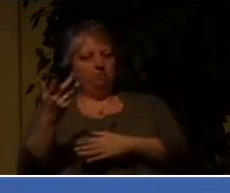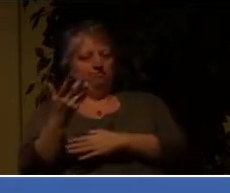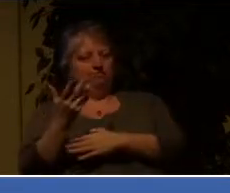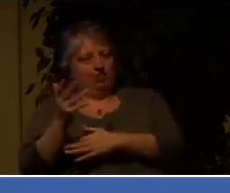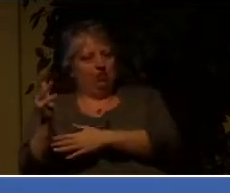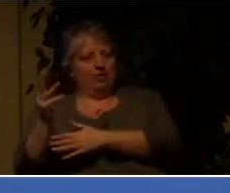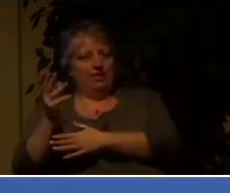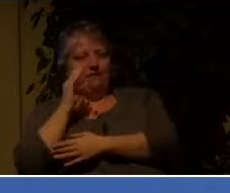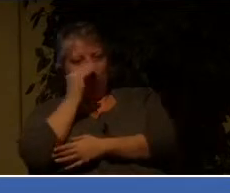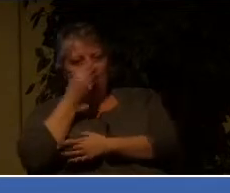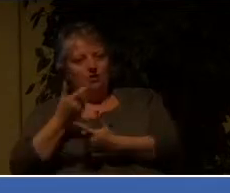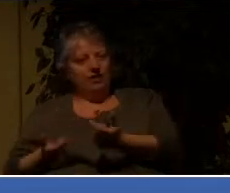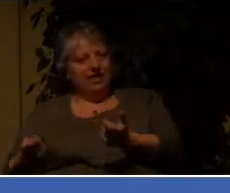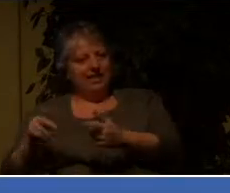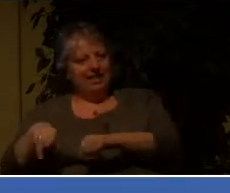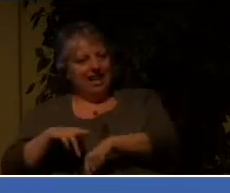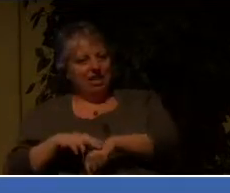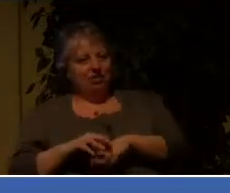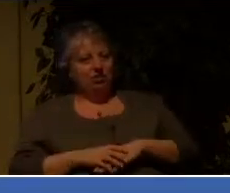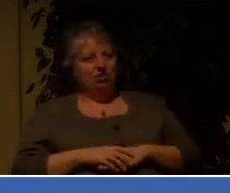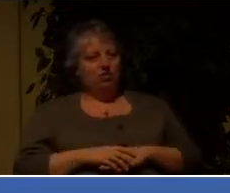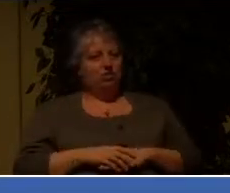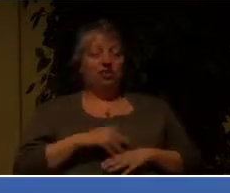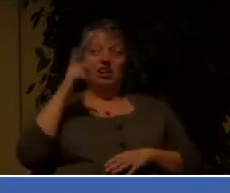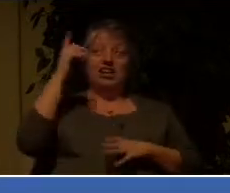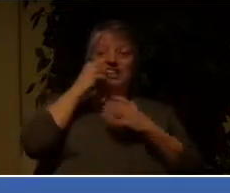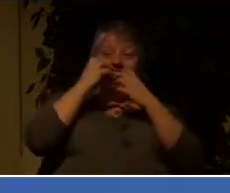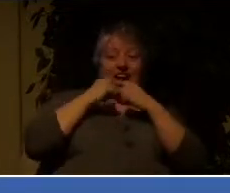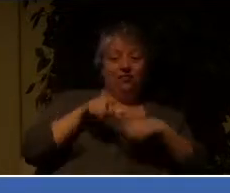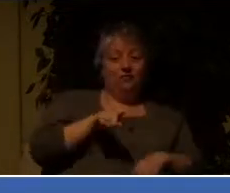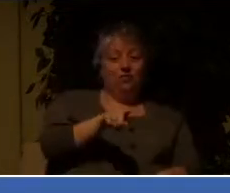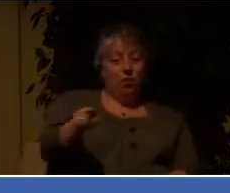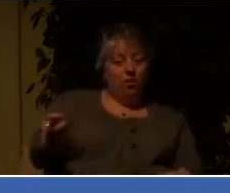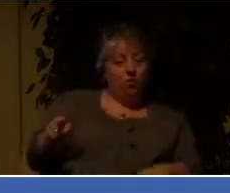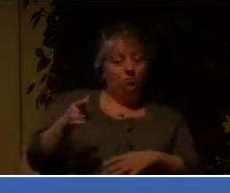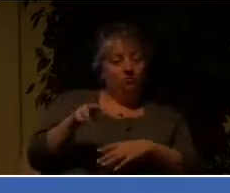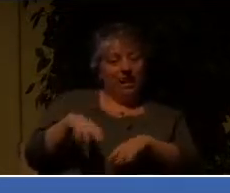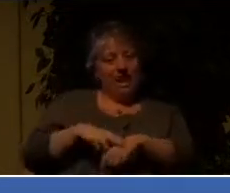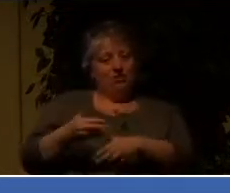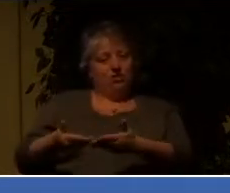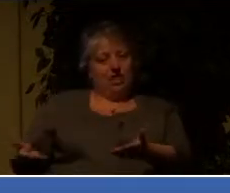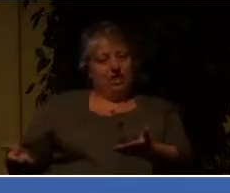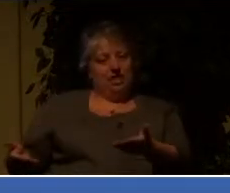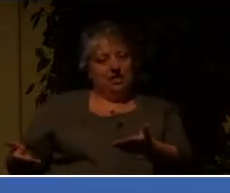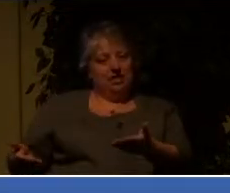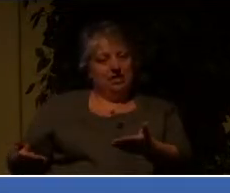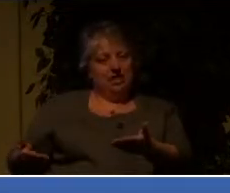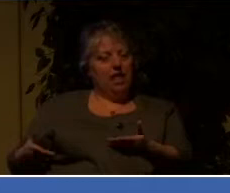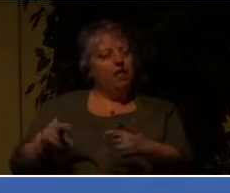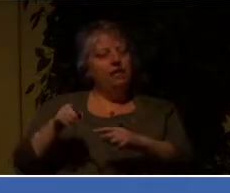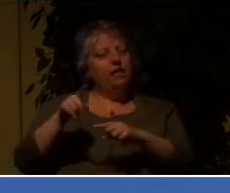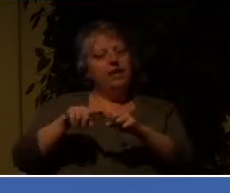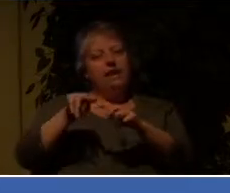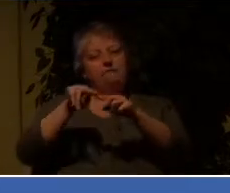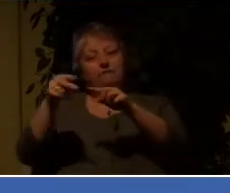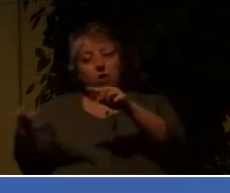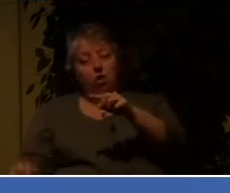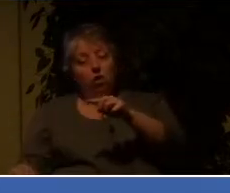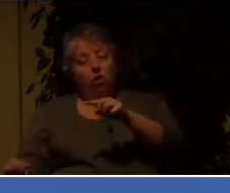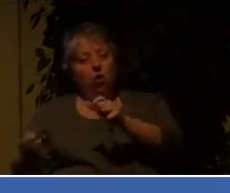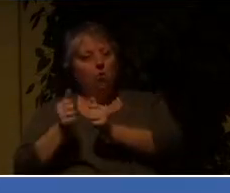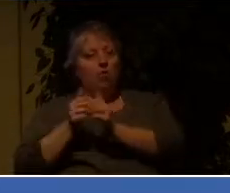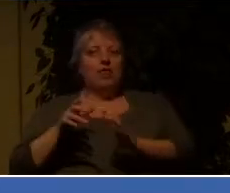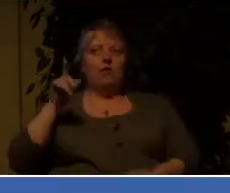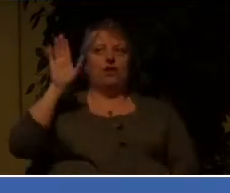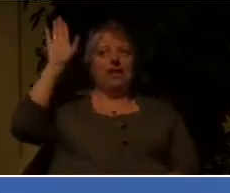my God. And if he cares for the birds, if he cares for the sparrow, and not one of them can fall to the ground without his will,